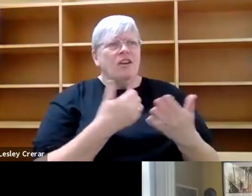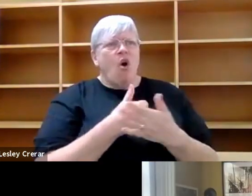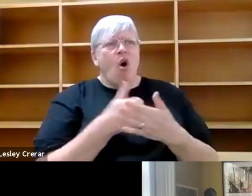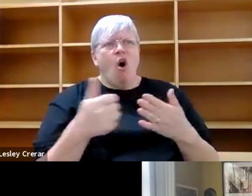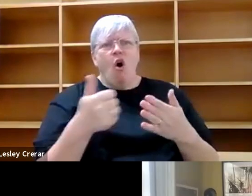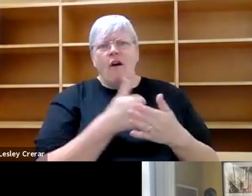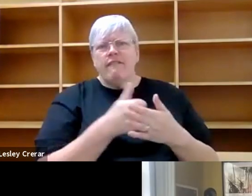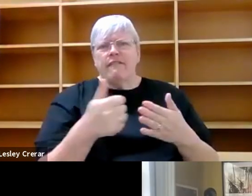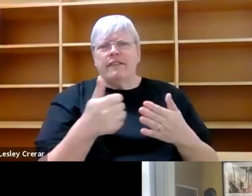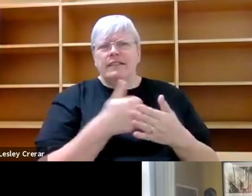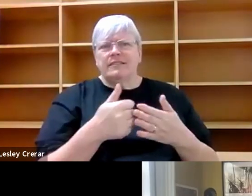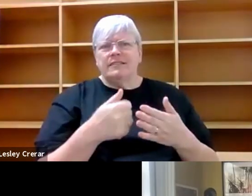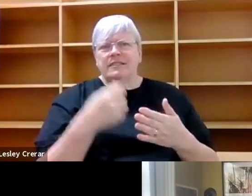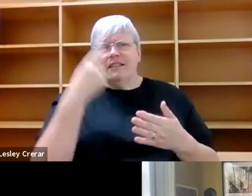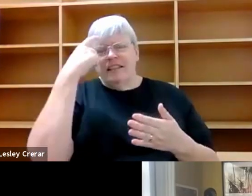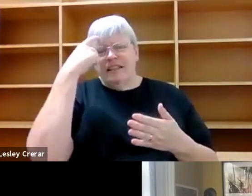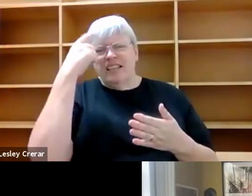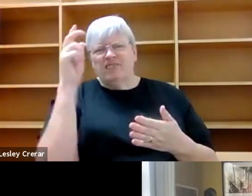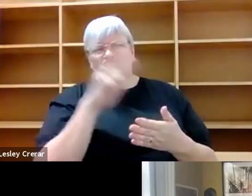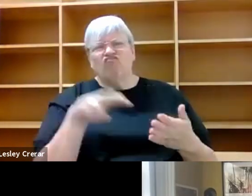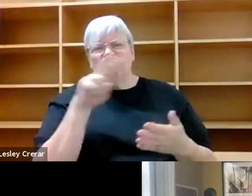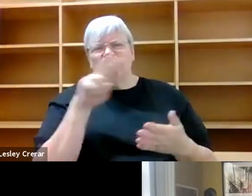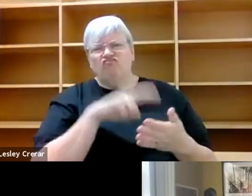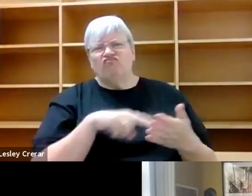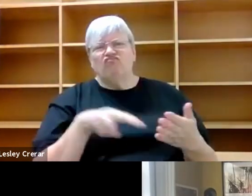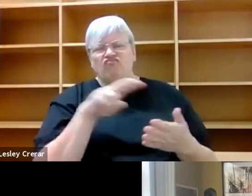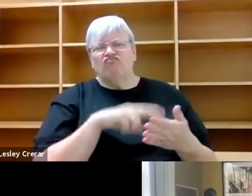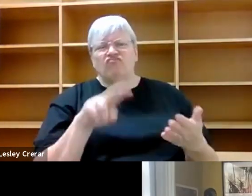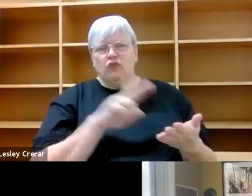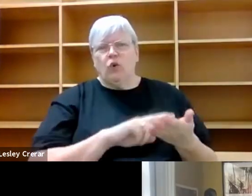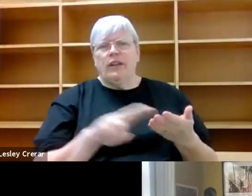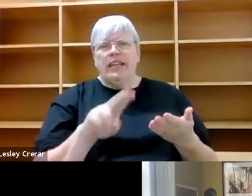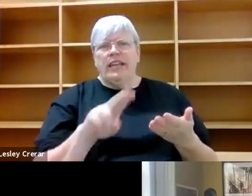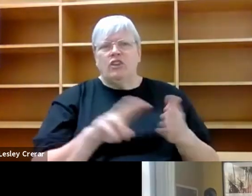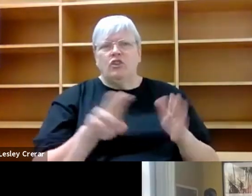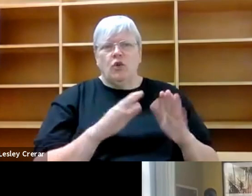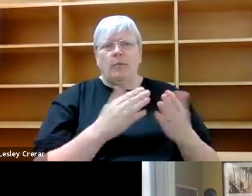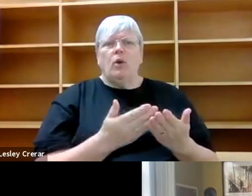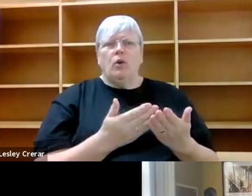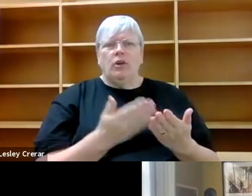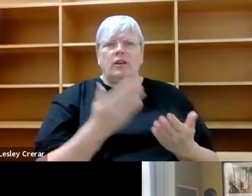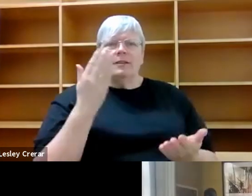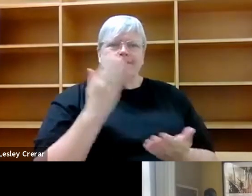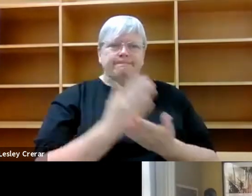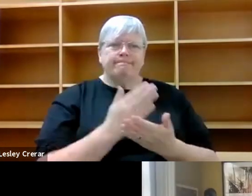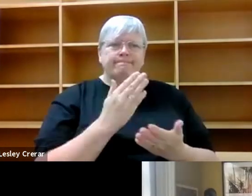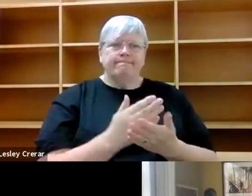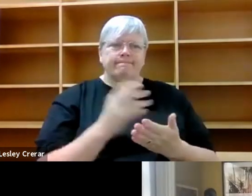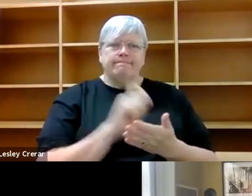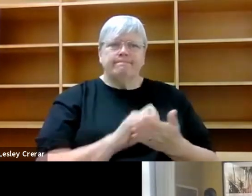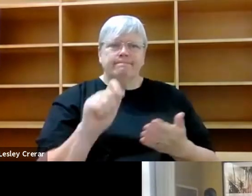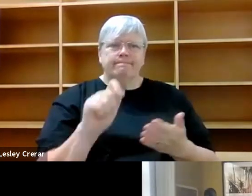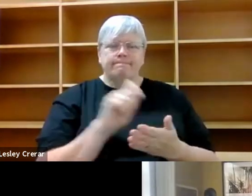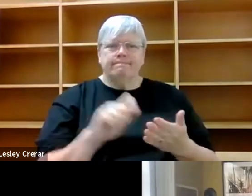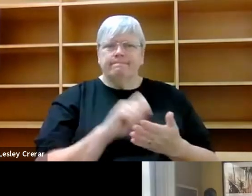that the reader of this memoir or this nature book is a white English speaking audience. Um, and I, I really didn't want this